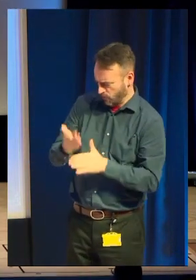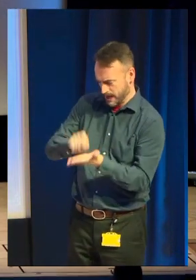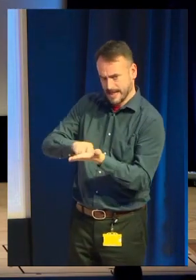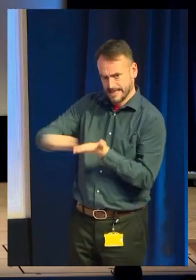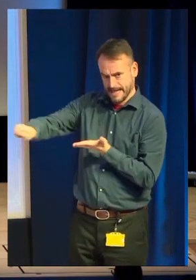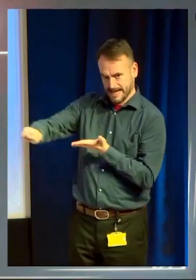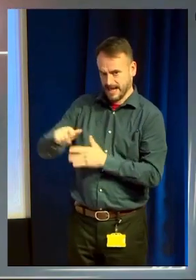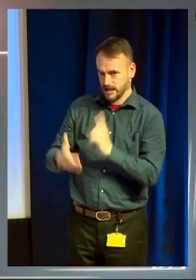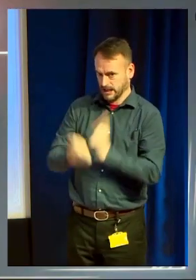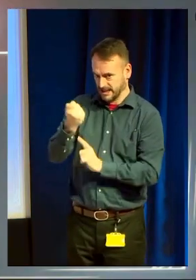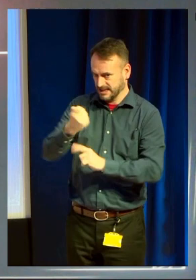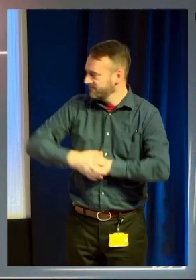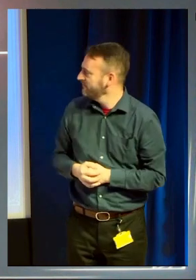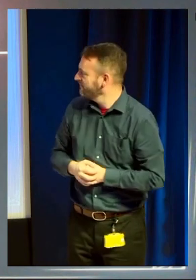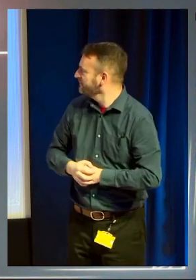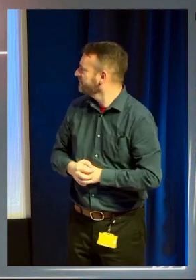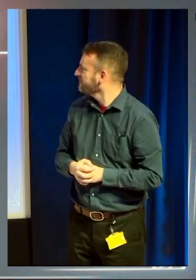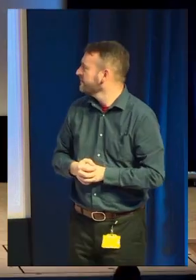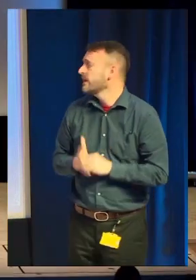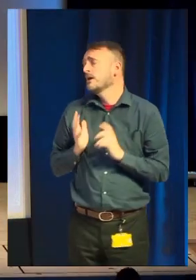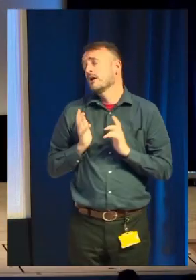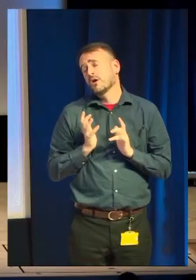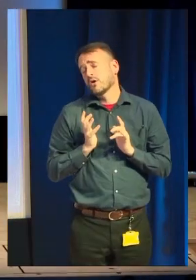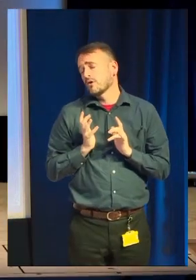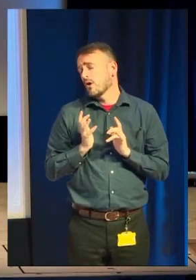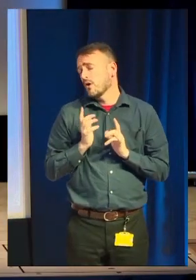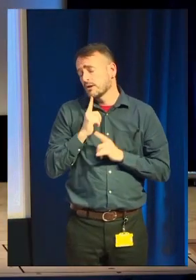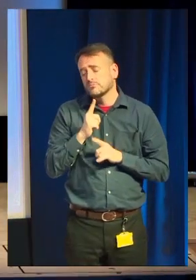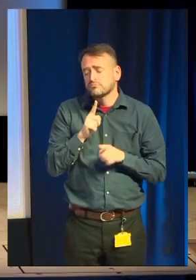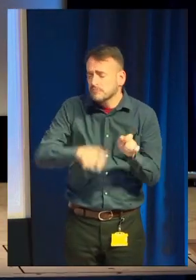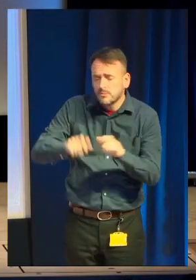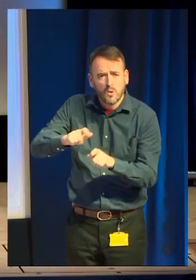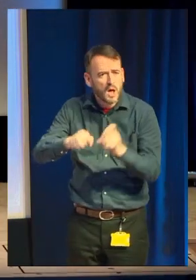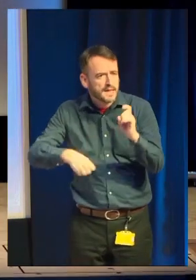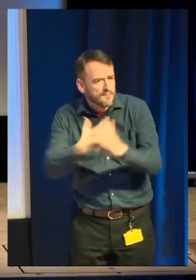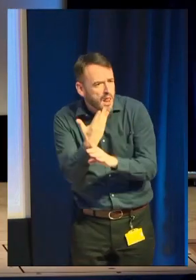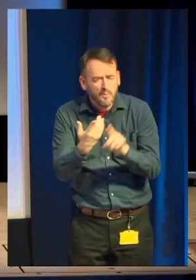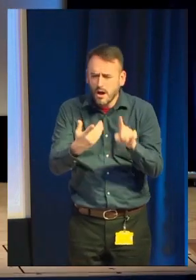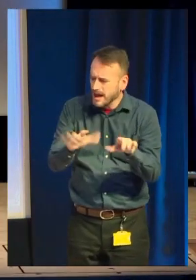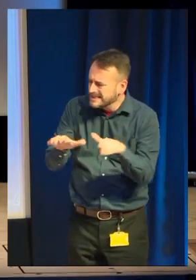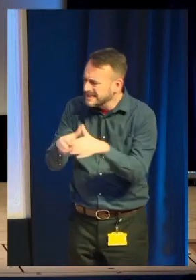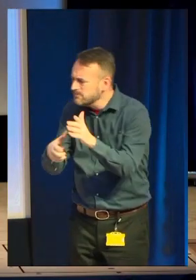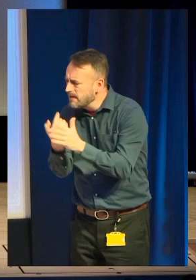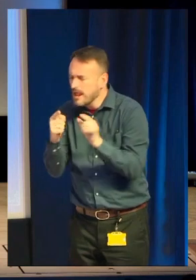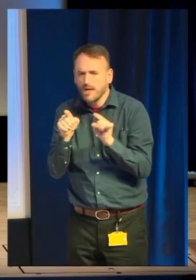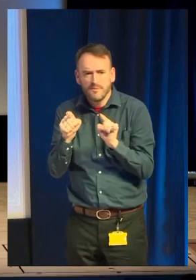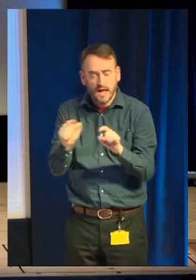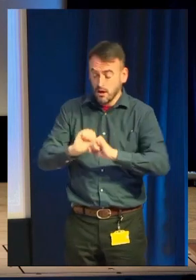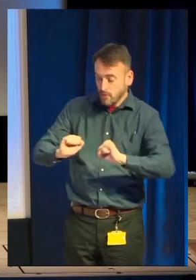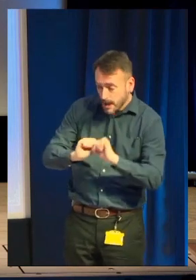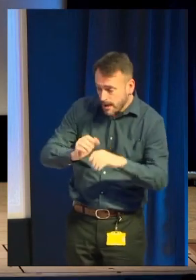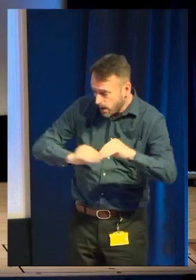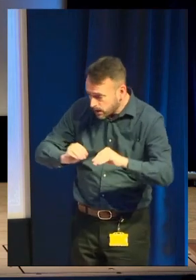Okay. Whenever I talk to developers, developer teams who don't have a marketer for any reason,